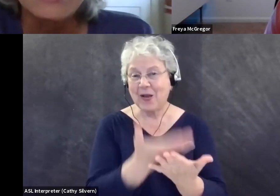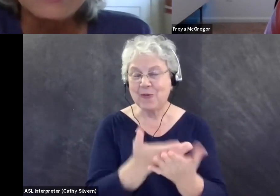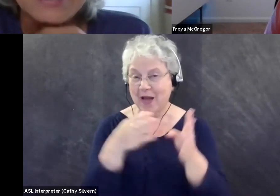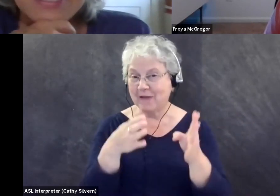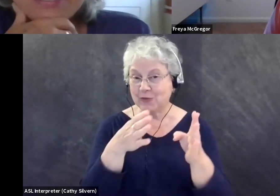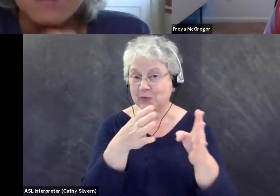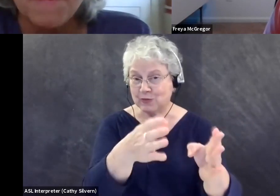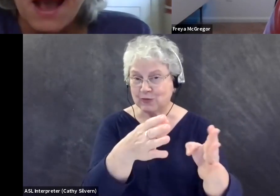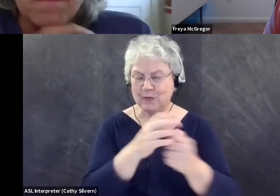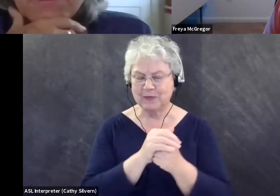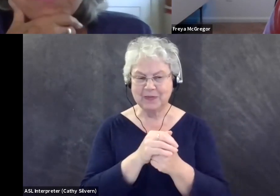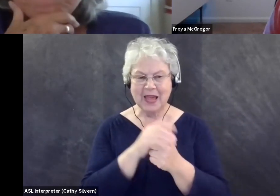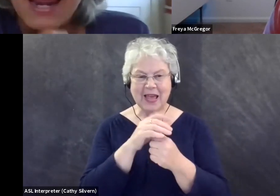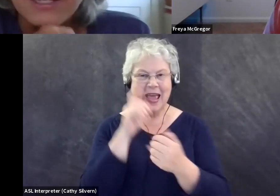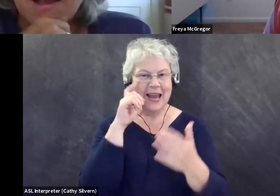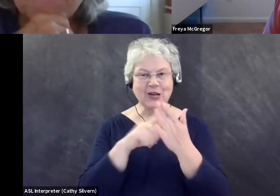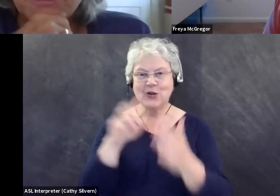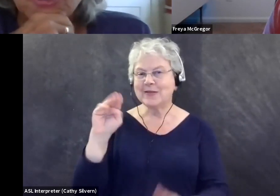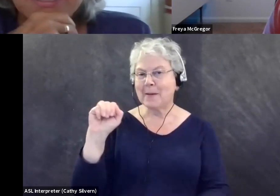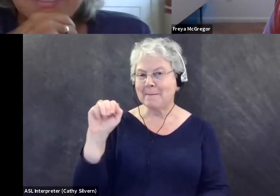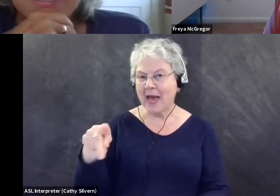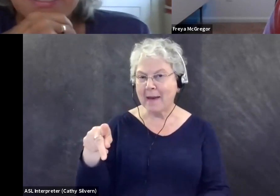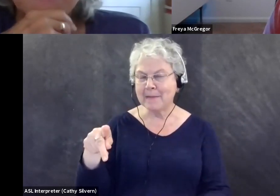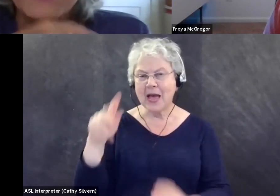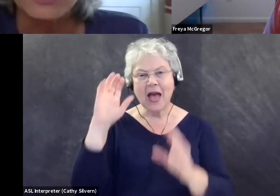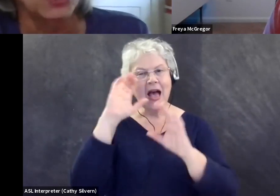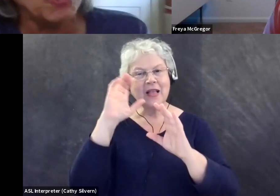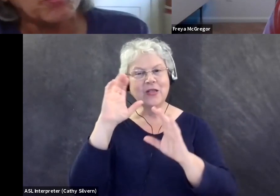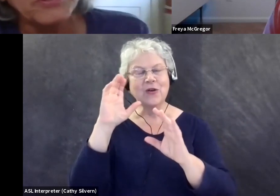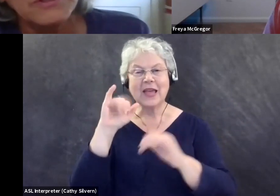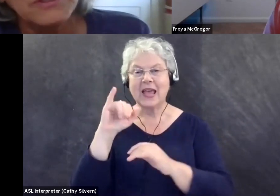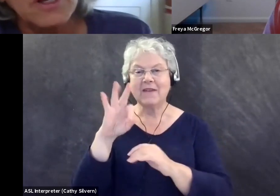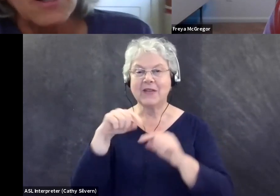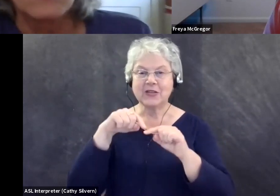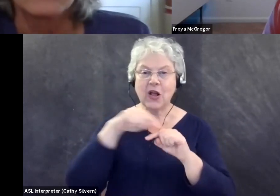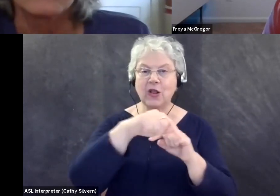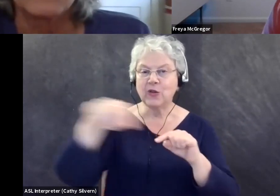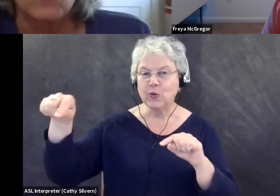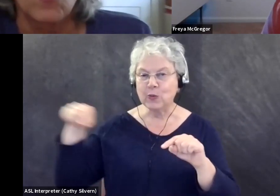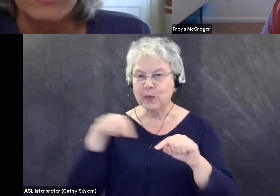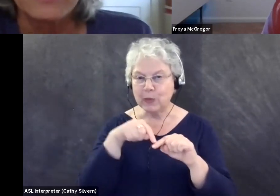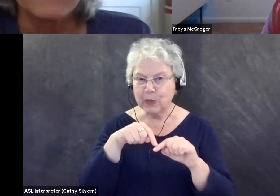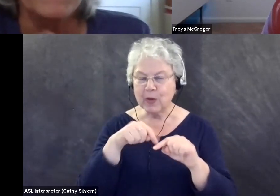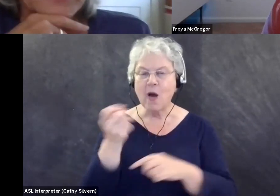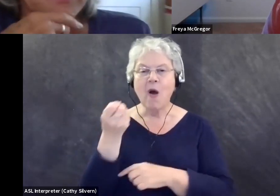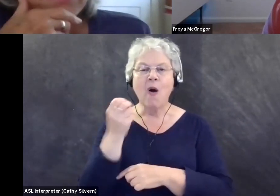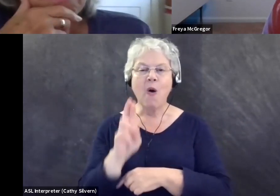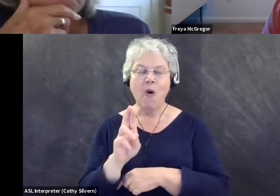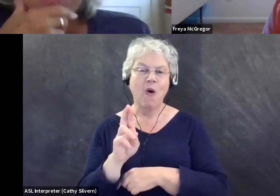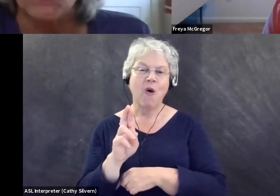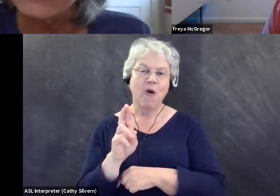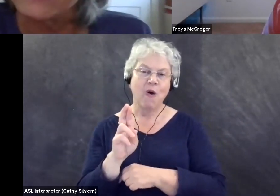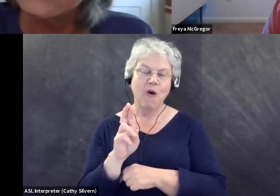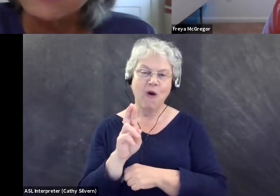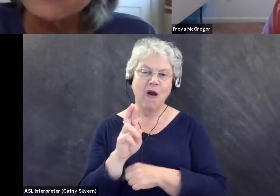and I see a map, mainly I'm going to look and see if it's a loop. Um, or if it,